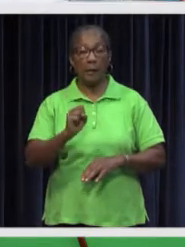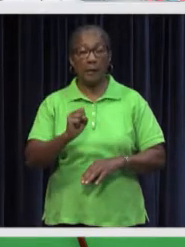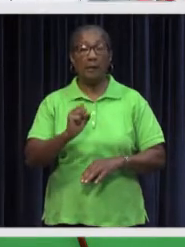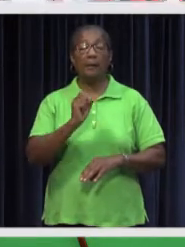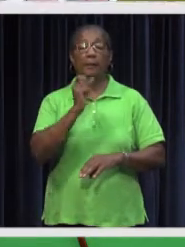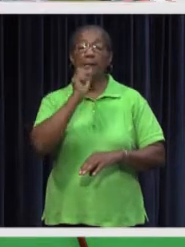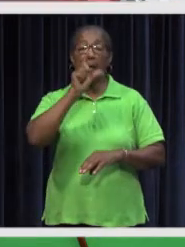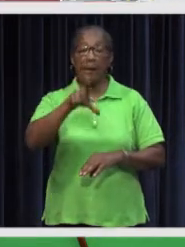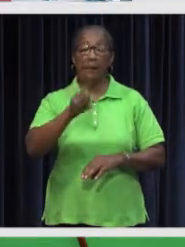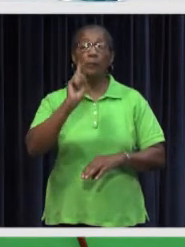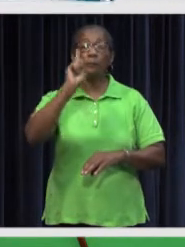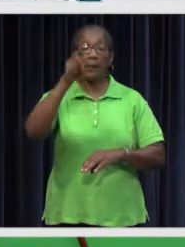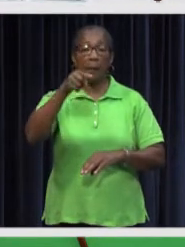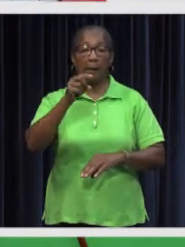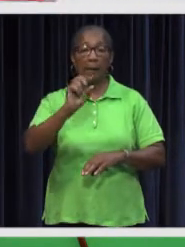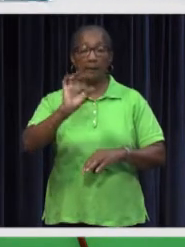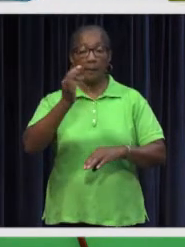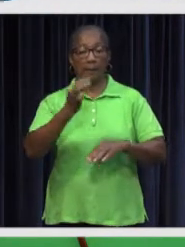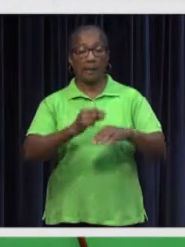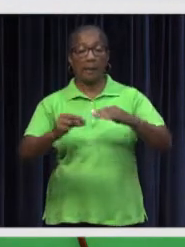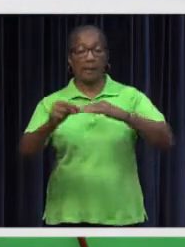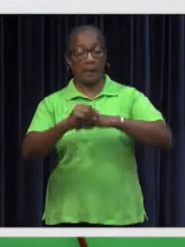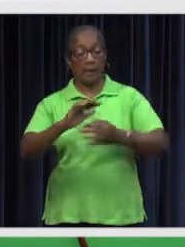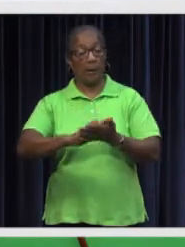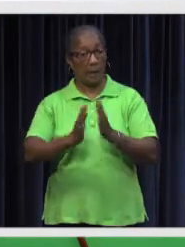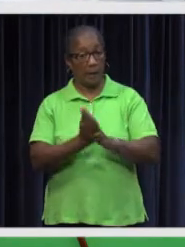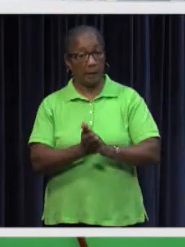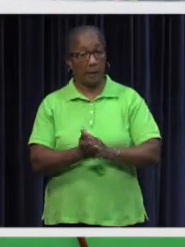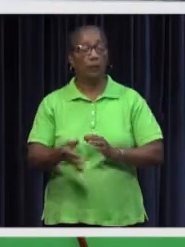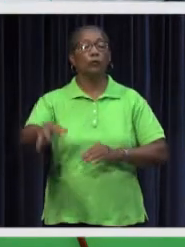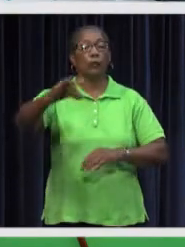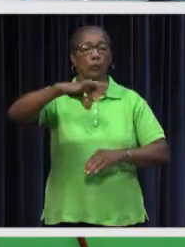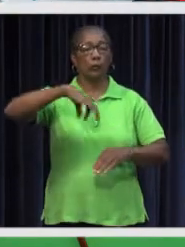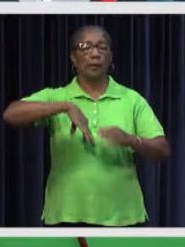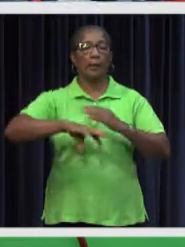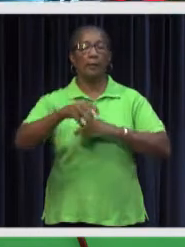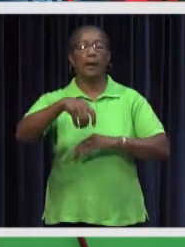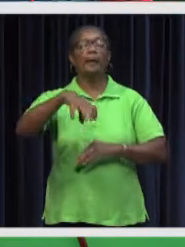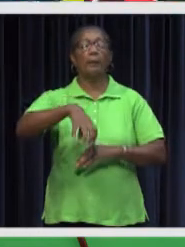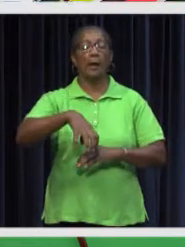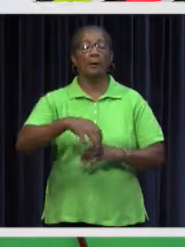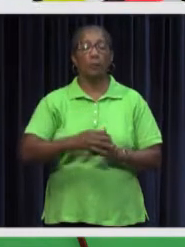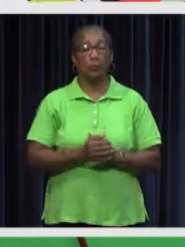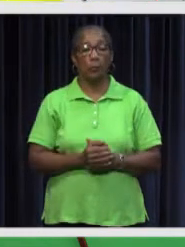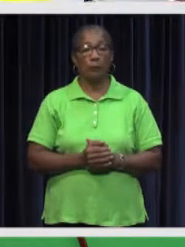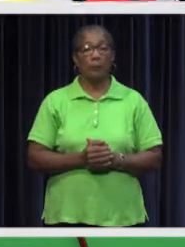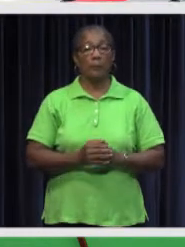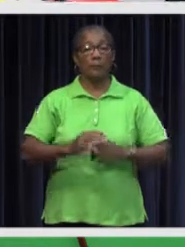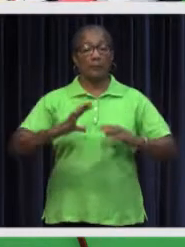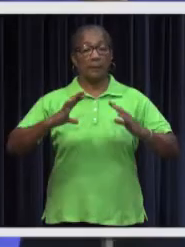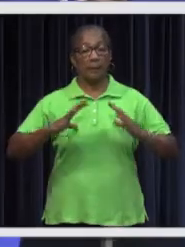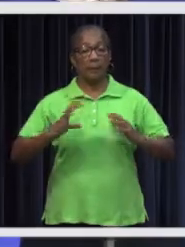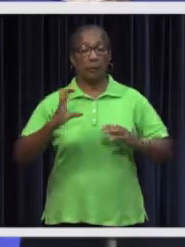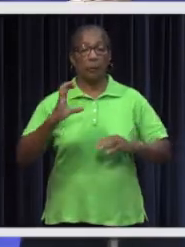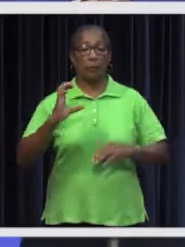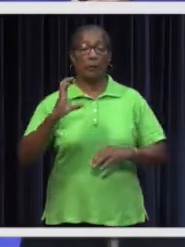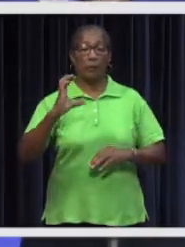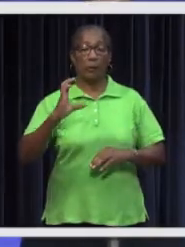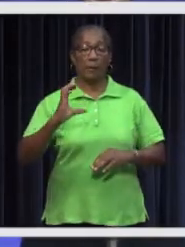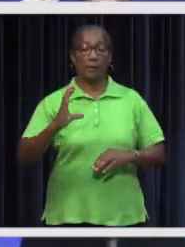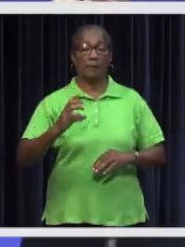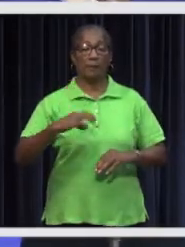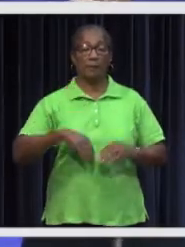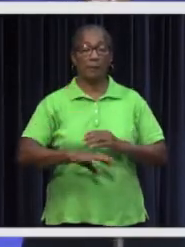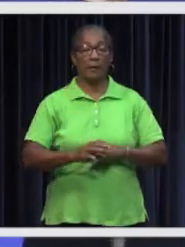who after the infection has been treated in neighboring French Guyana and is already back in Paramaribo. The